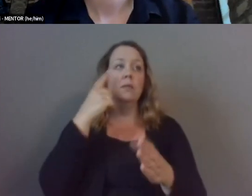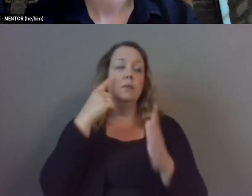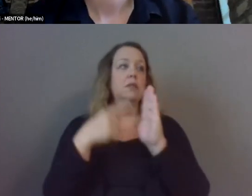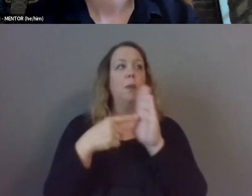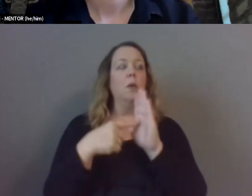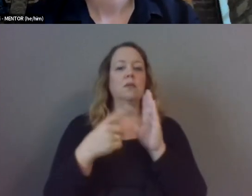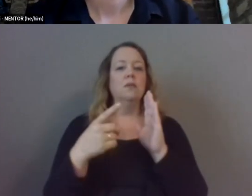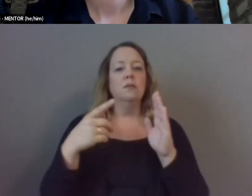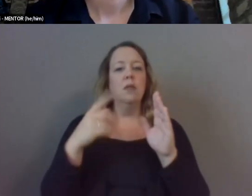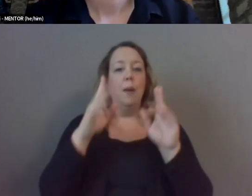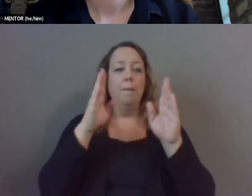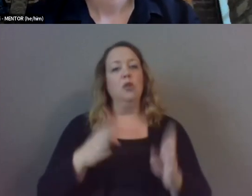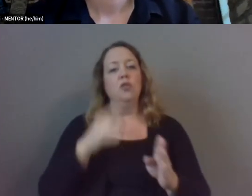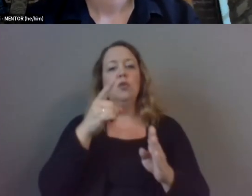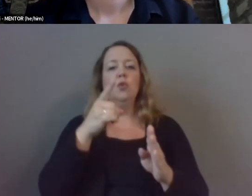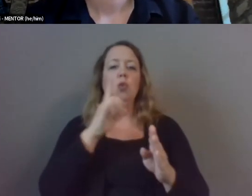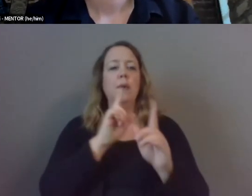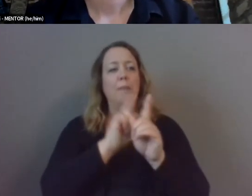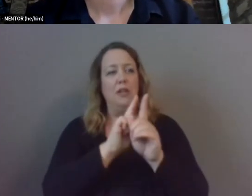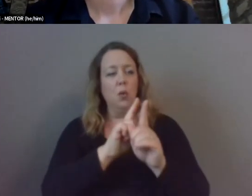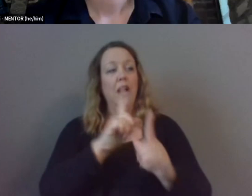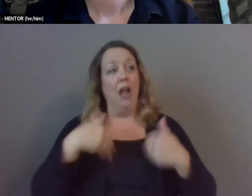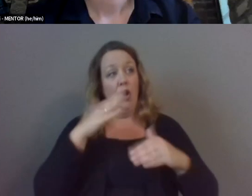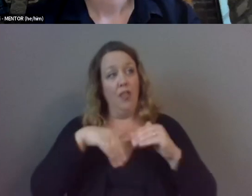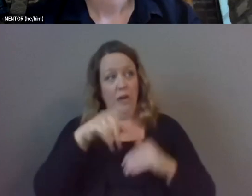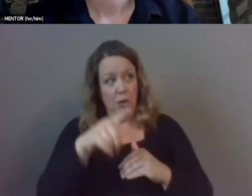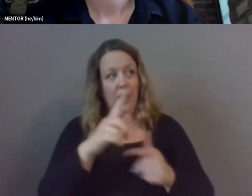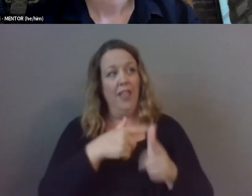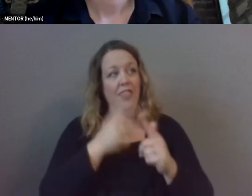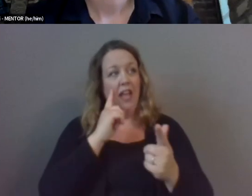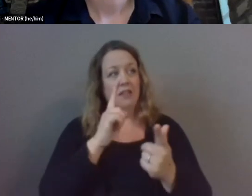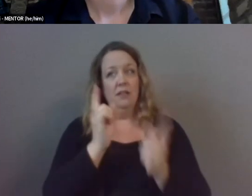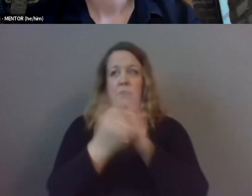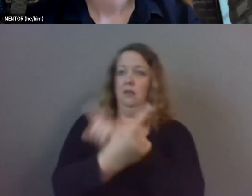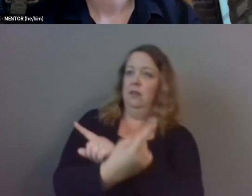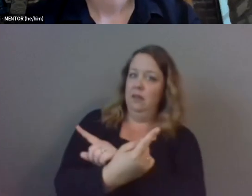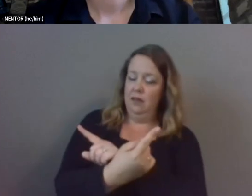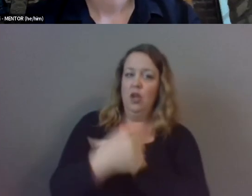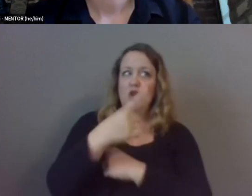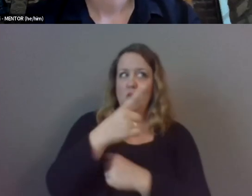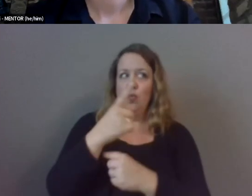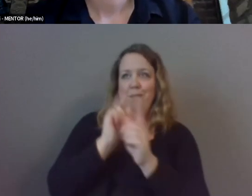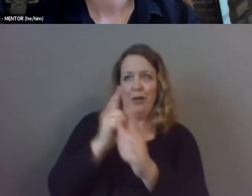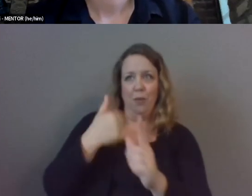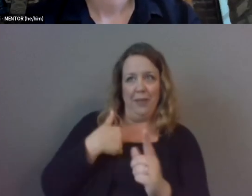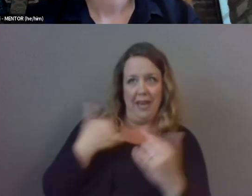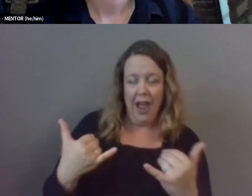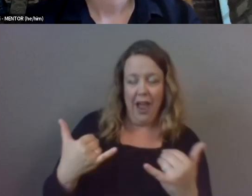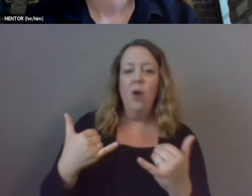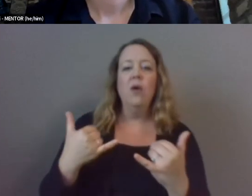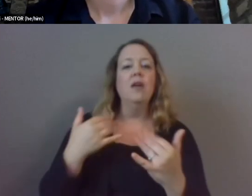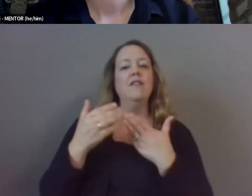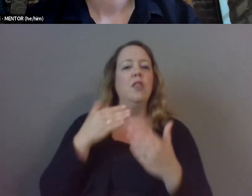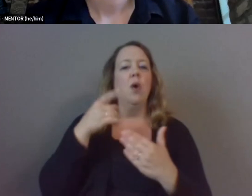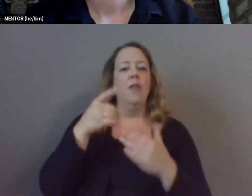may be younger than you but if the table turns around and you're the mentee even if that person is younger than you they may be up may